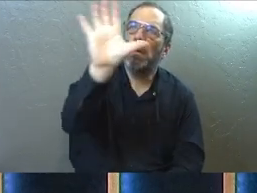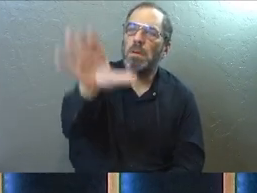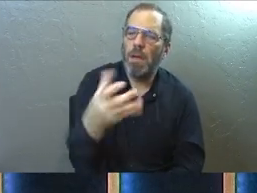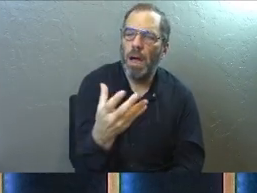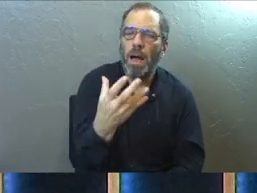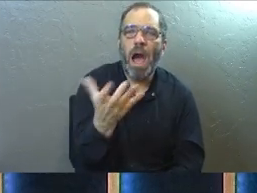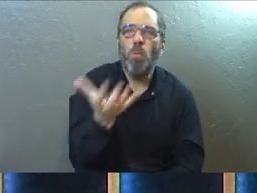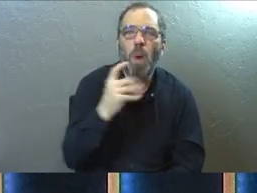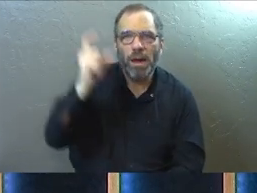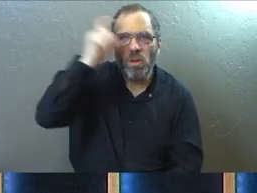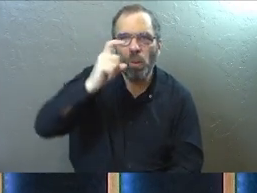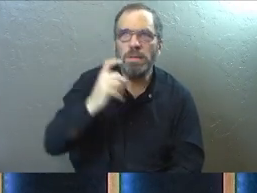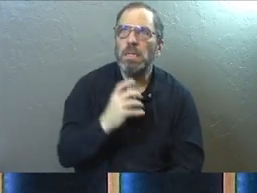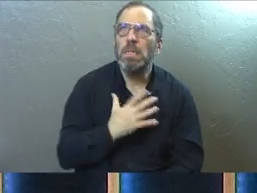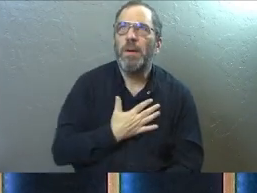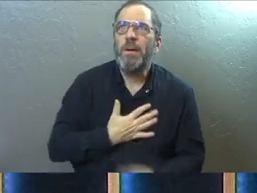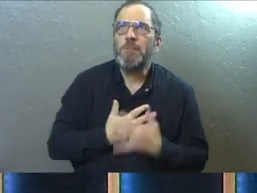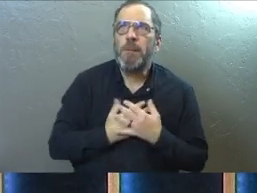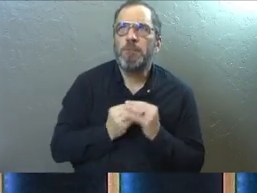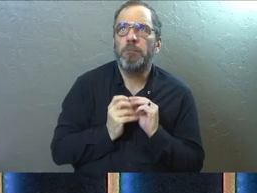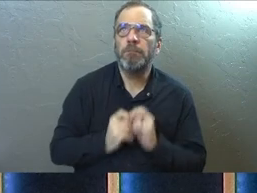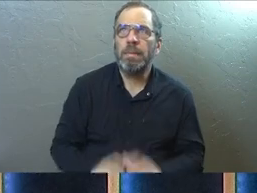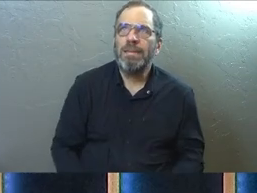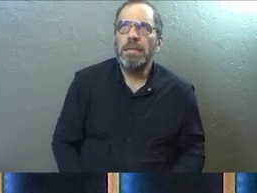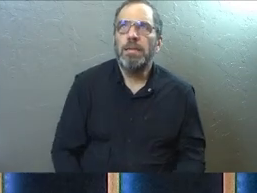she wanted the wisdom it would give her.